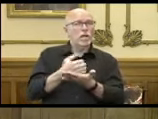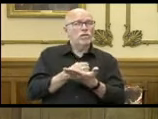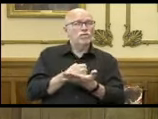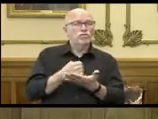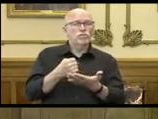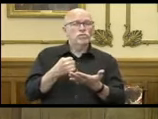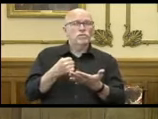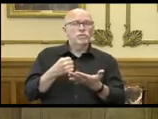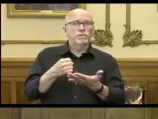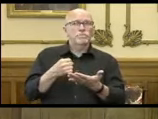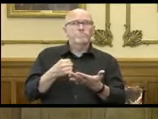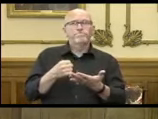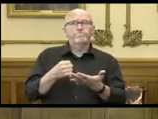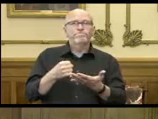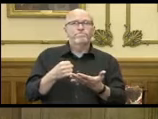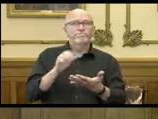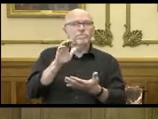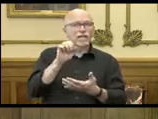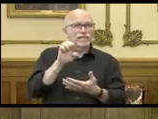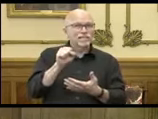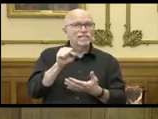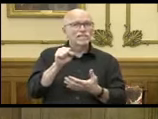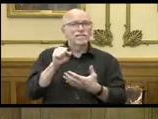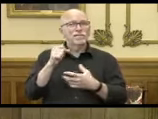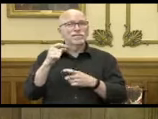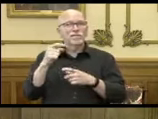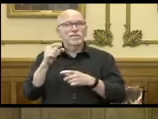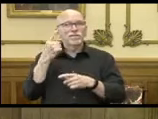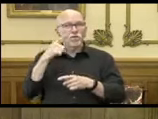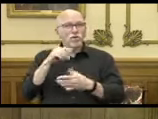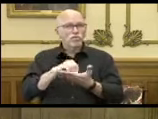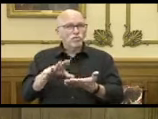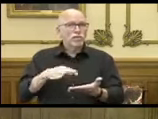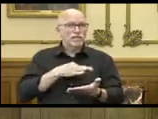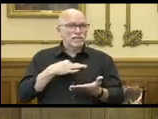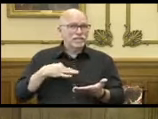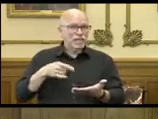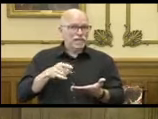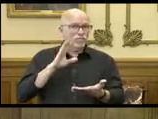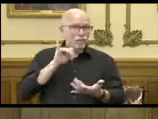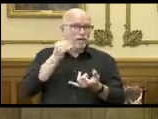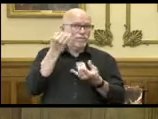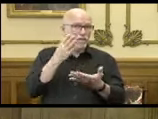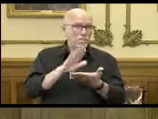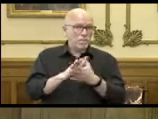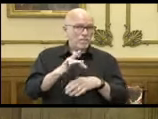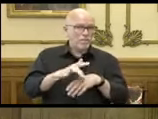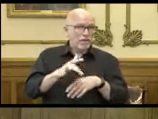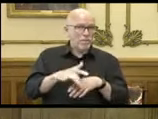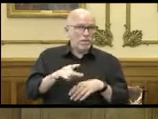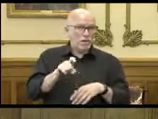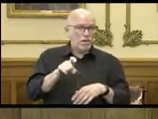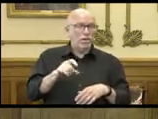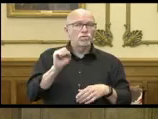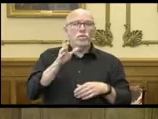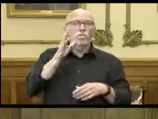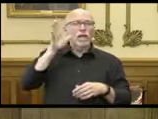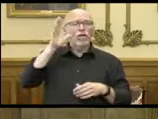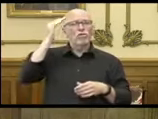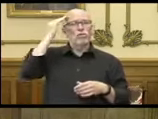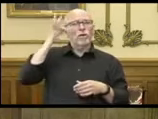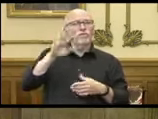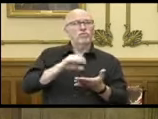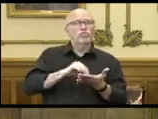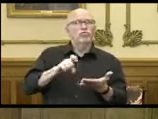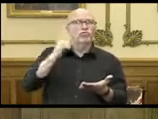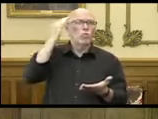cases amongst students and staff and will that information be available so parents and others can